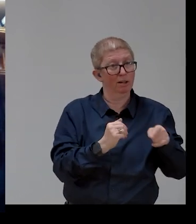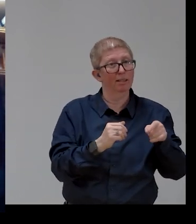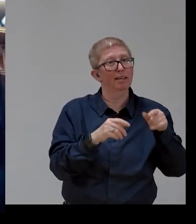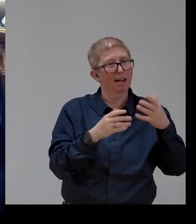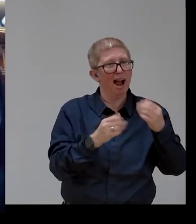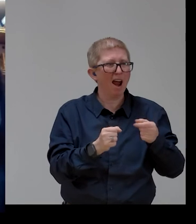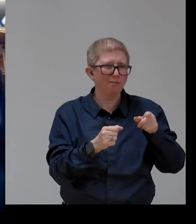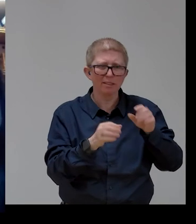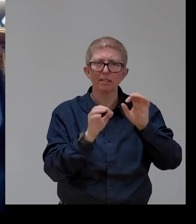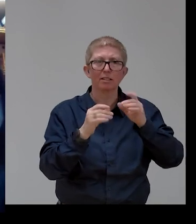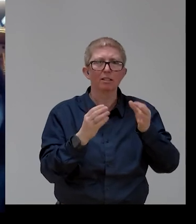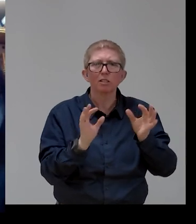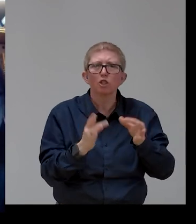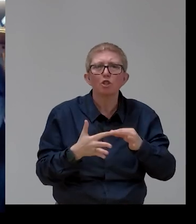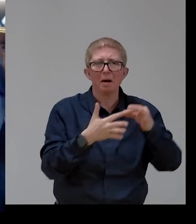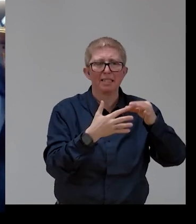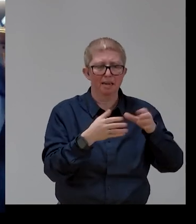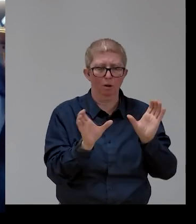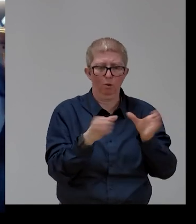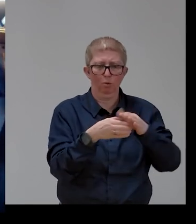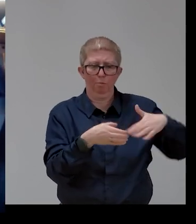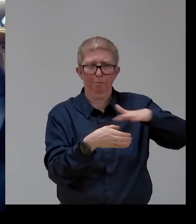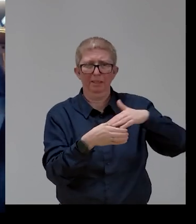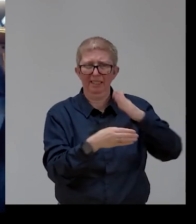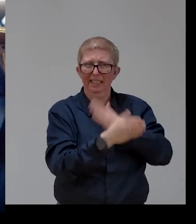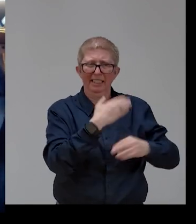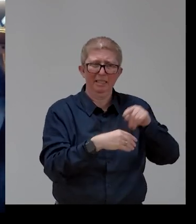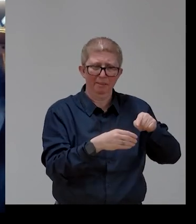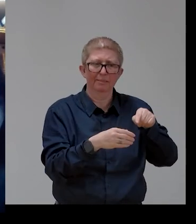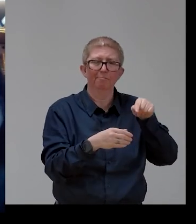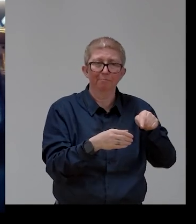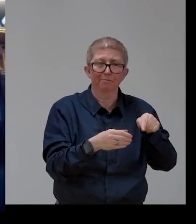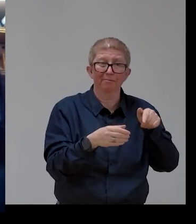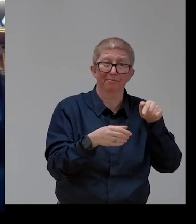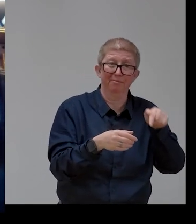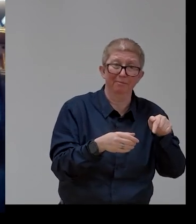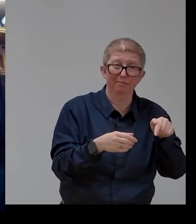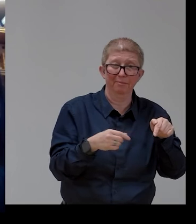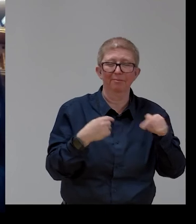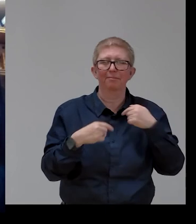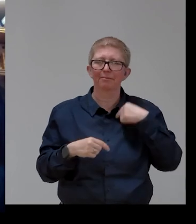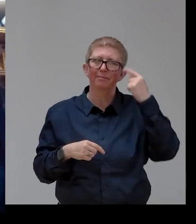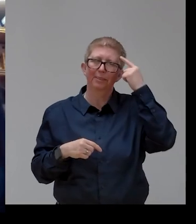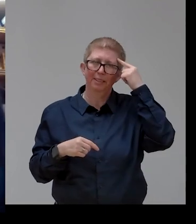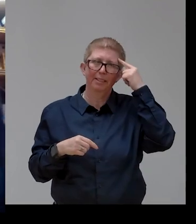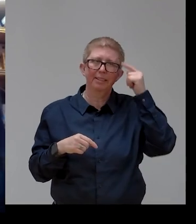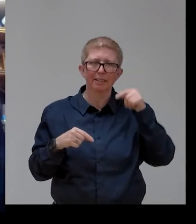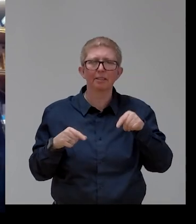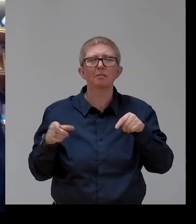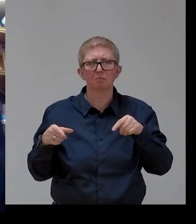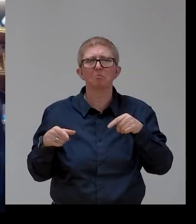In relation to mainstream accessible technologies, I think we have put in place quite a number of instruments,